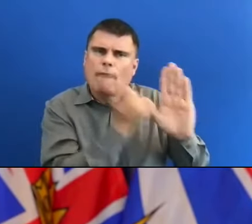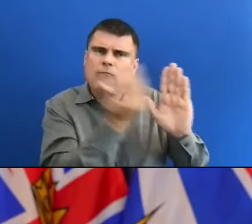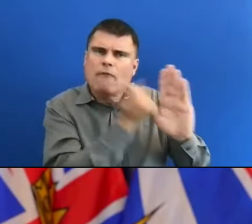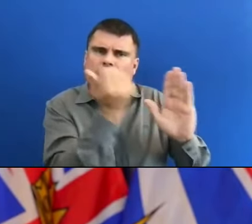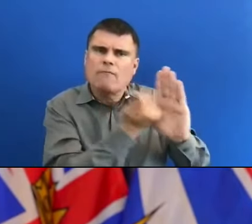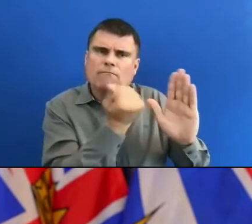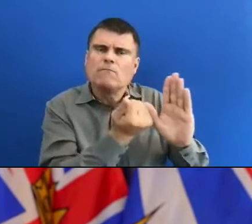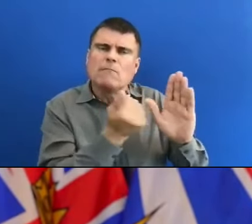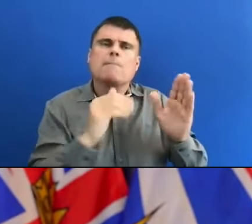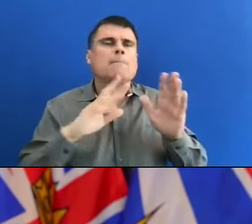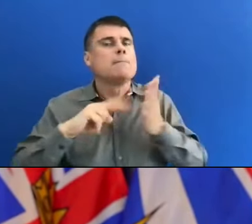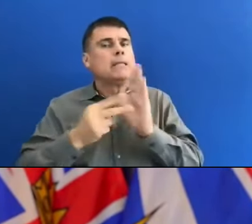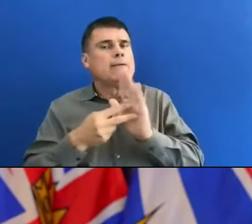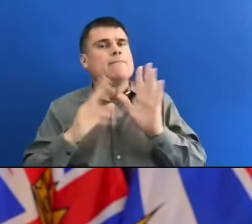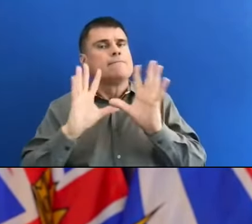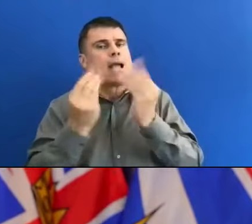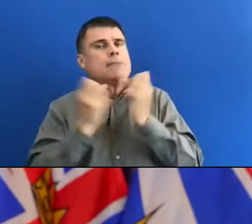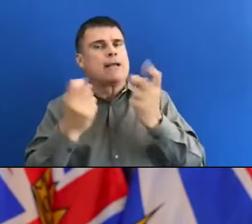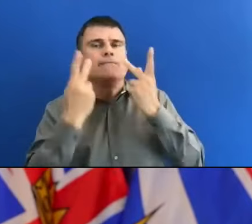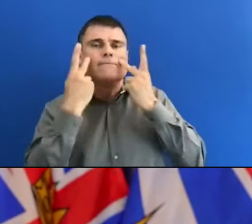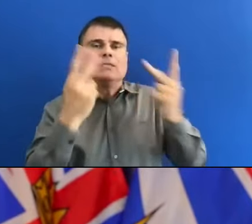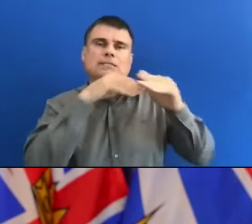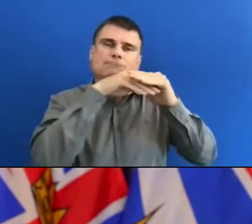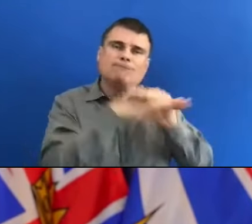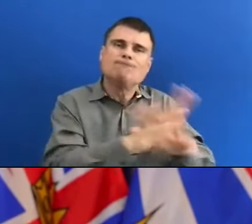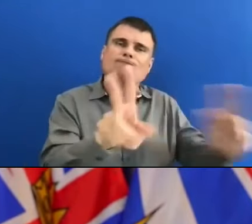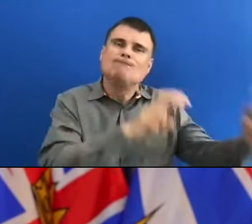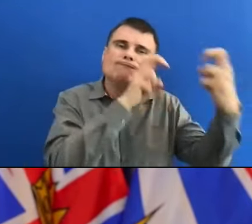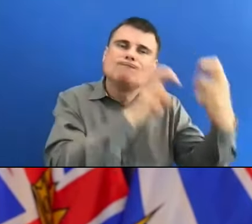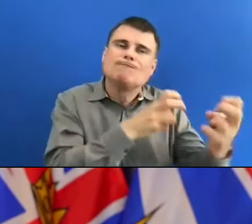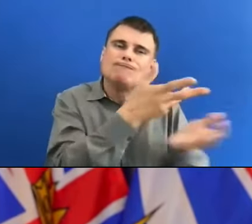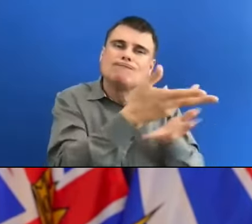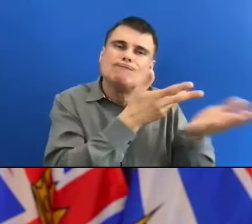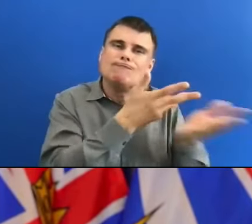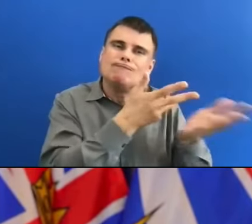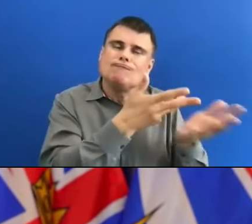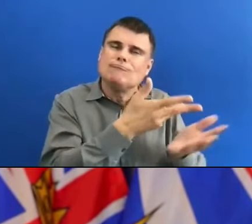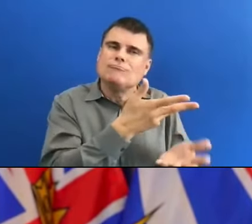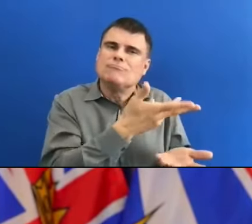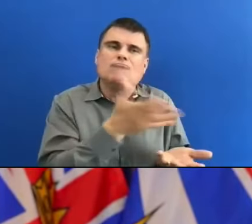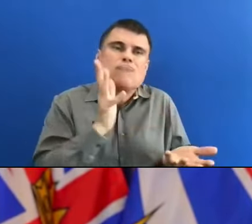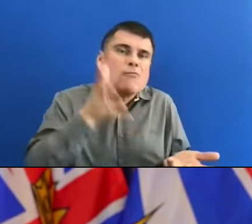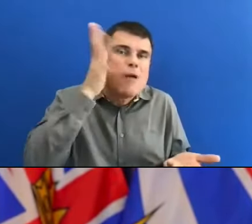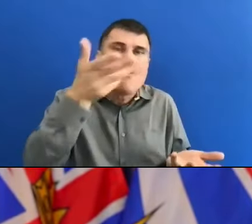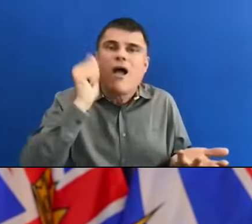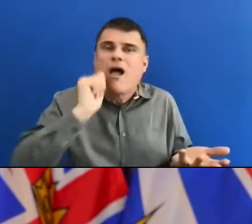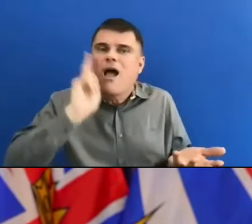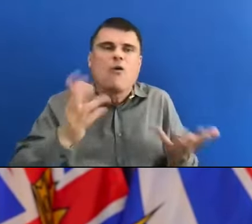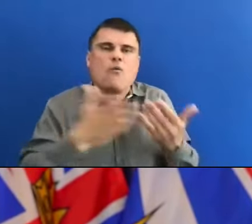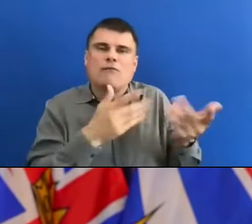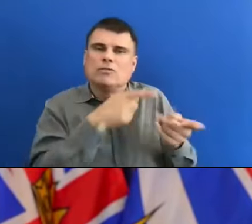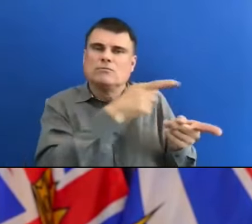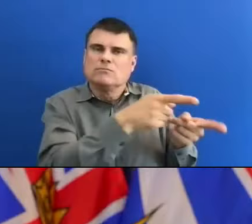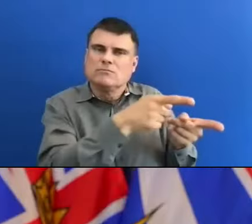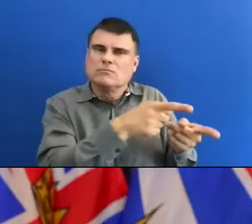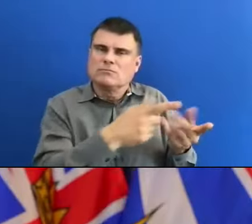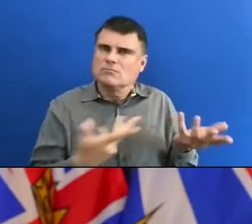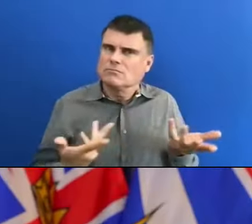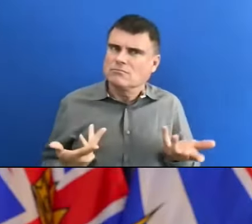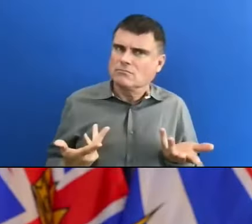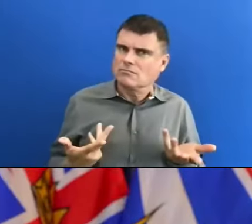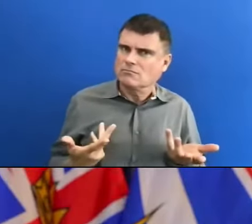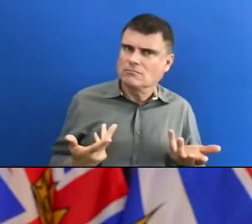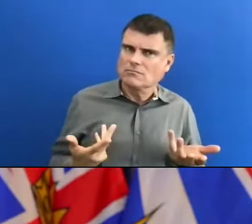to go see their family and their friends in long-term care homes now that we are having large gatherings and limited restrictions,